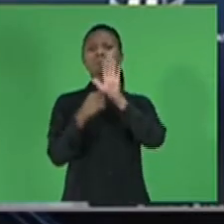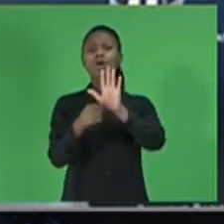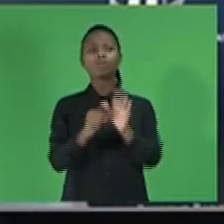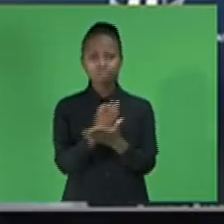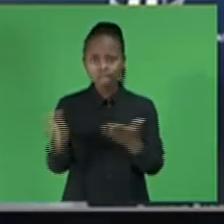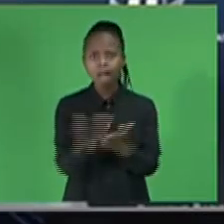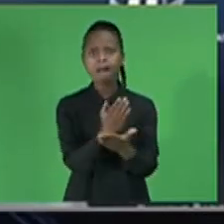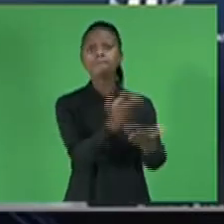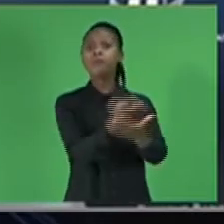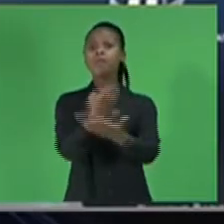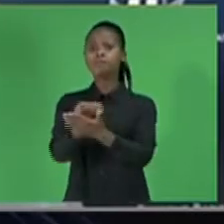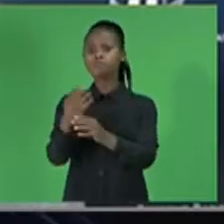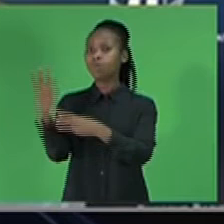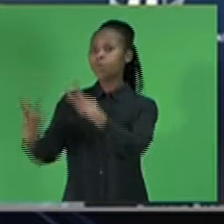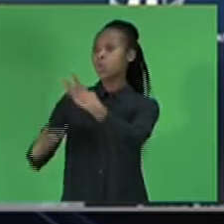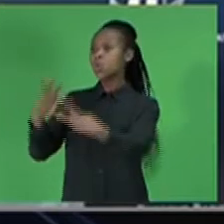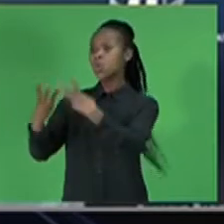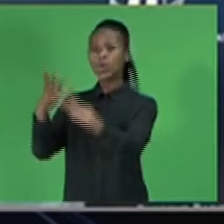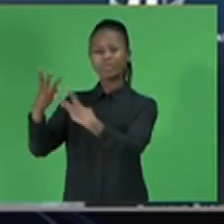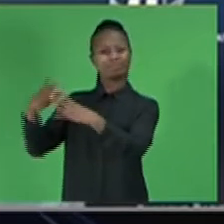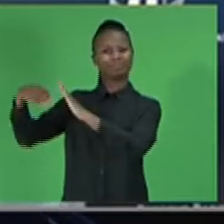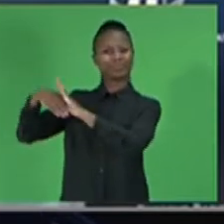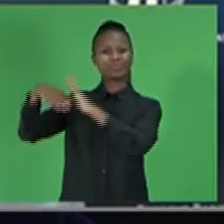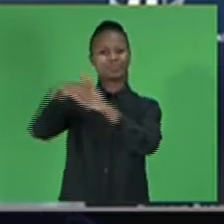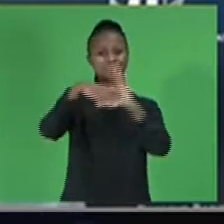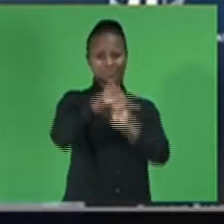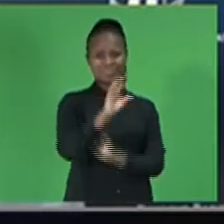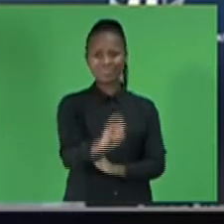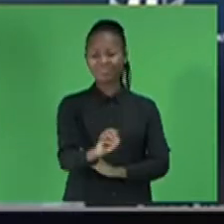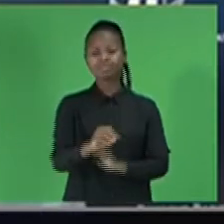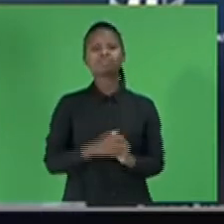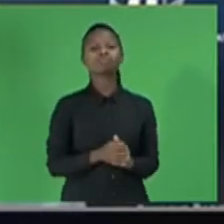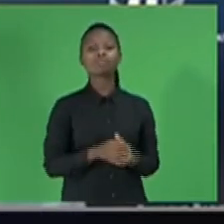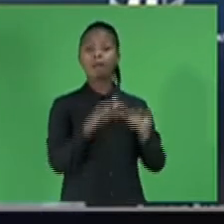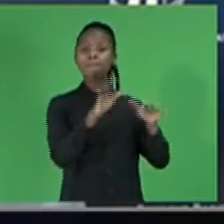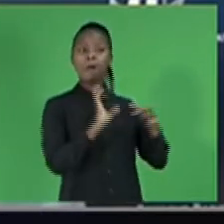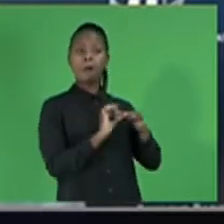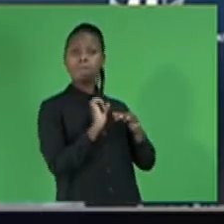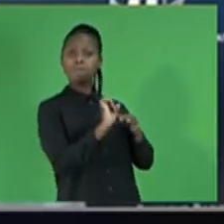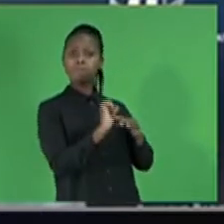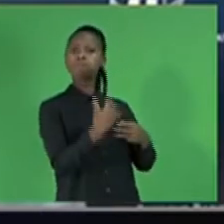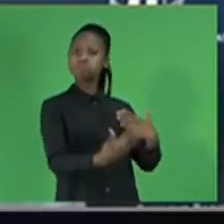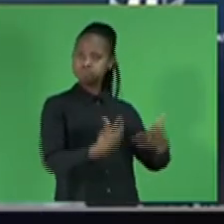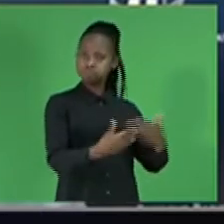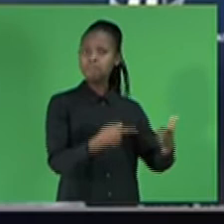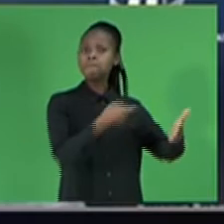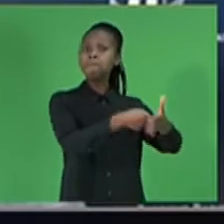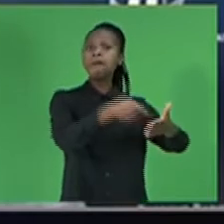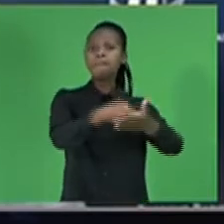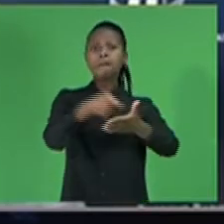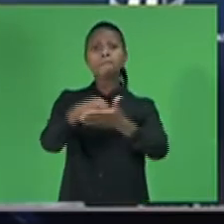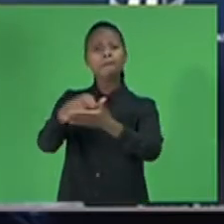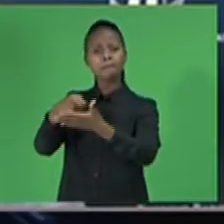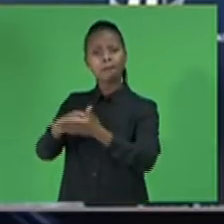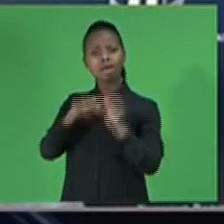Household spending remains healthy, however, in line with better-than-expected salaries